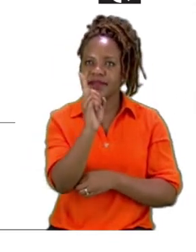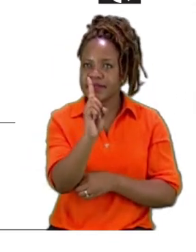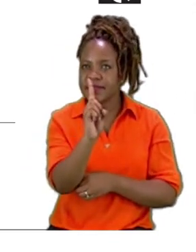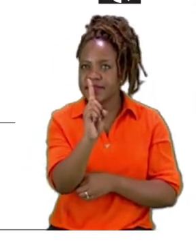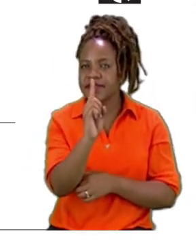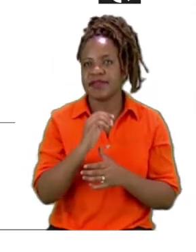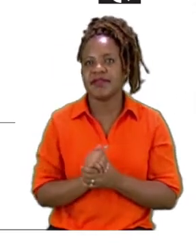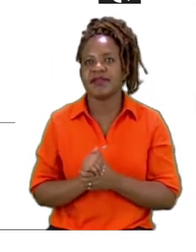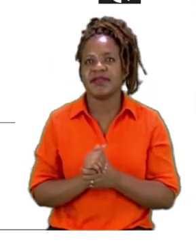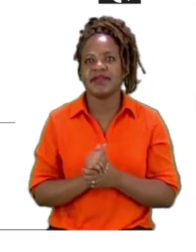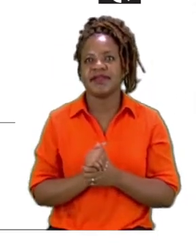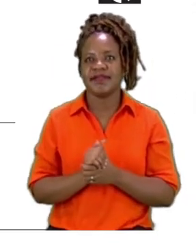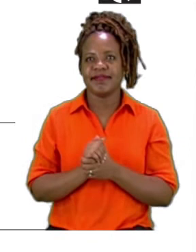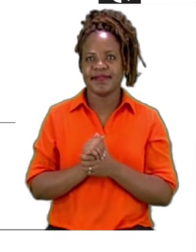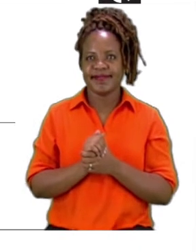the story?